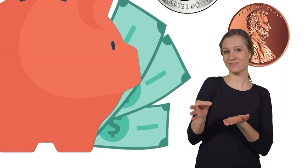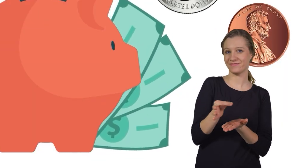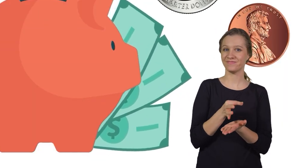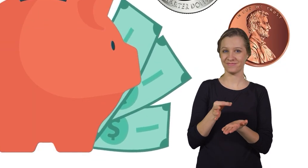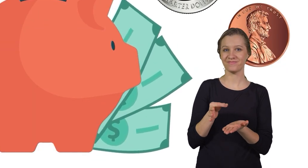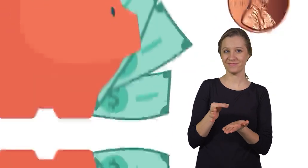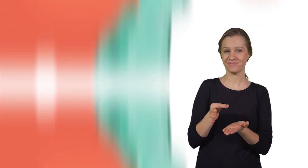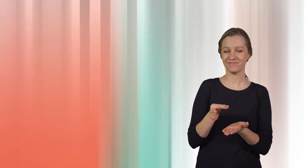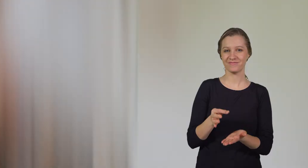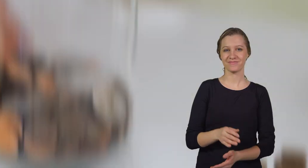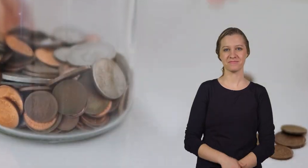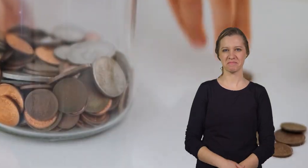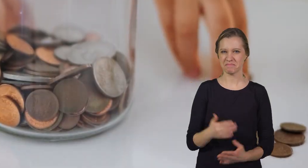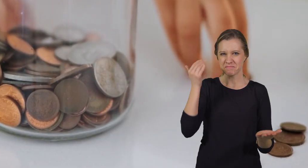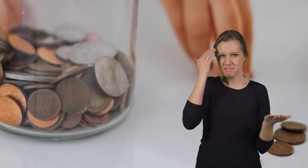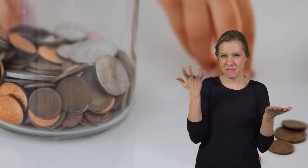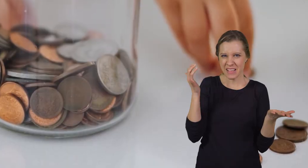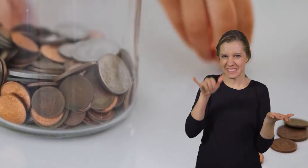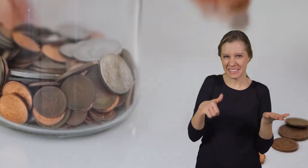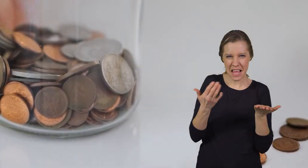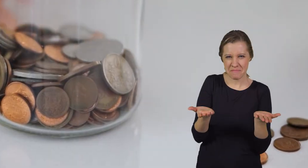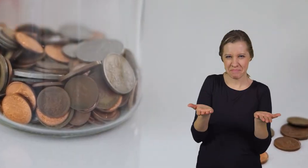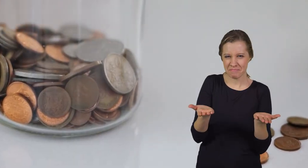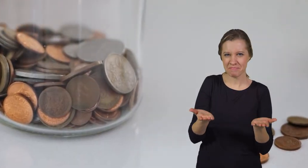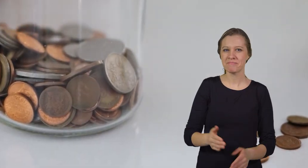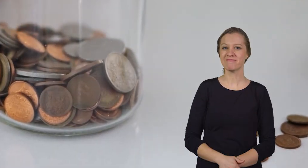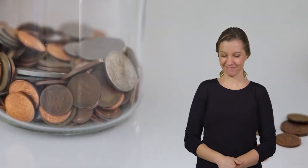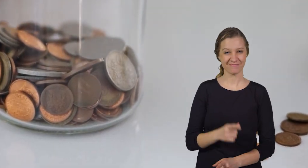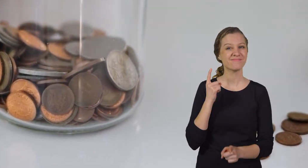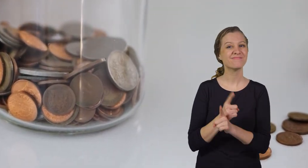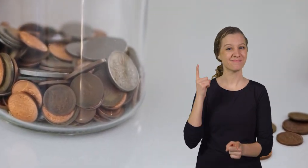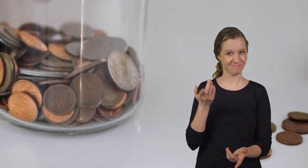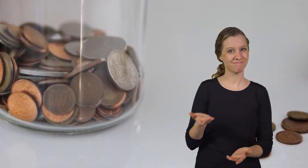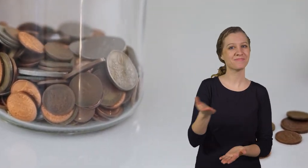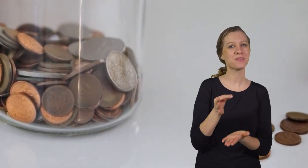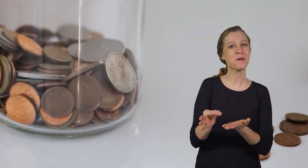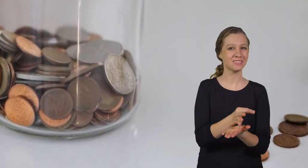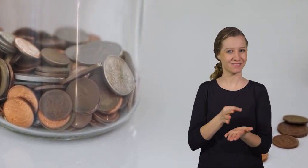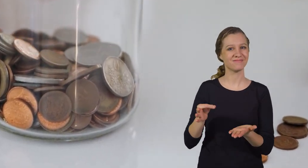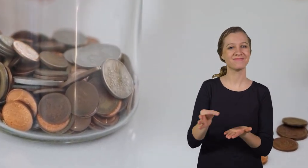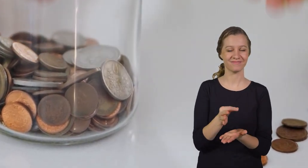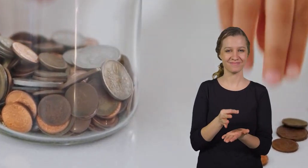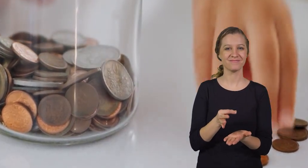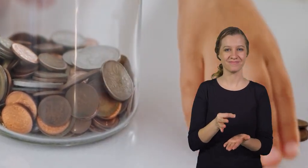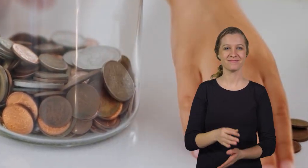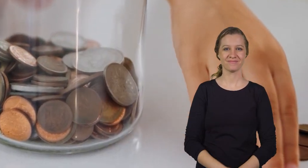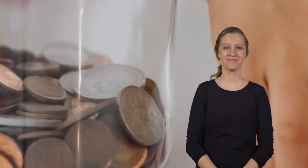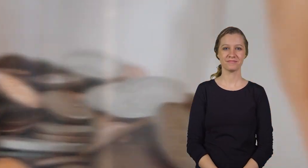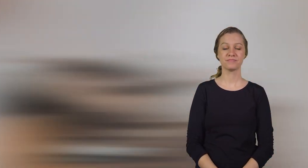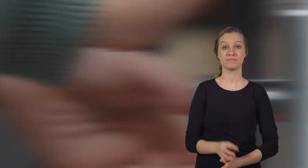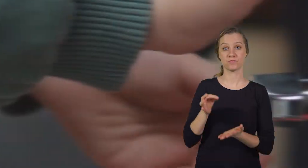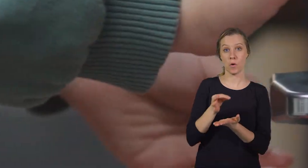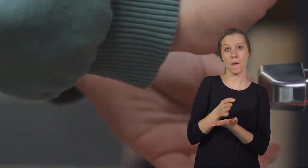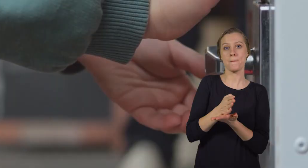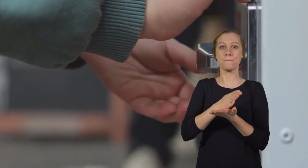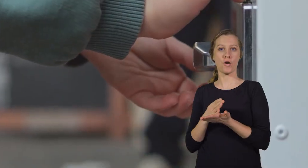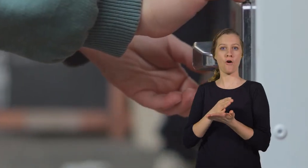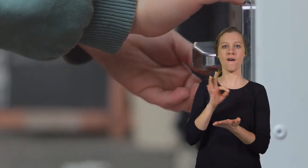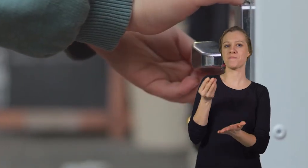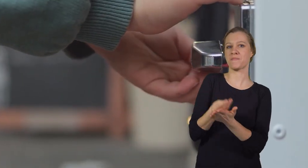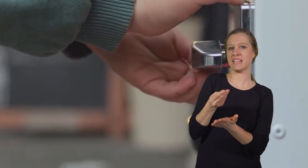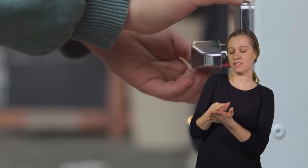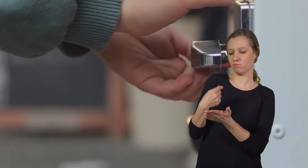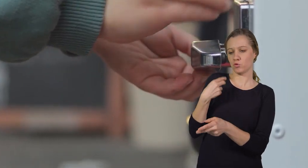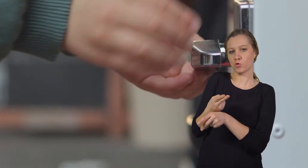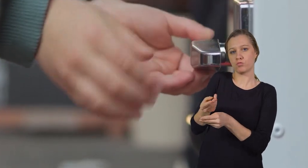Coins. Do you know what these are? That's right. They are coins. Coins are